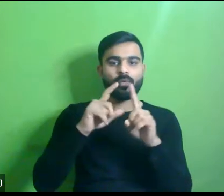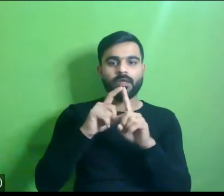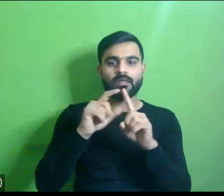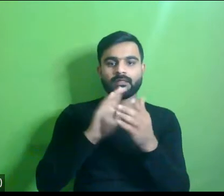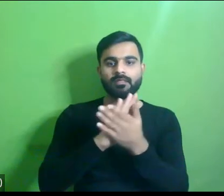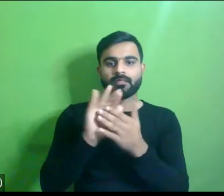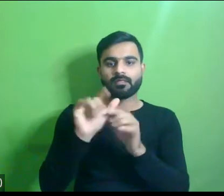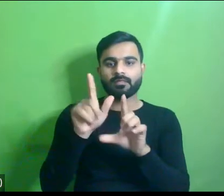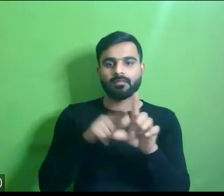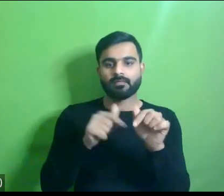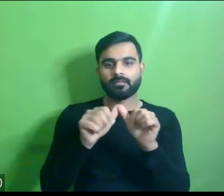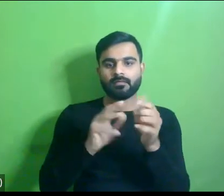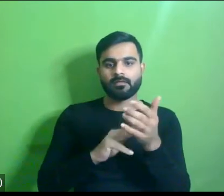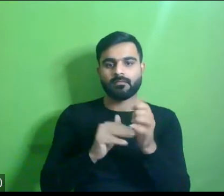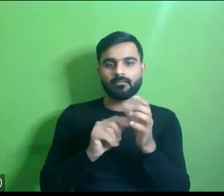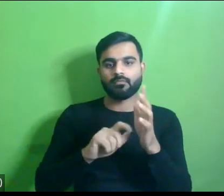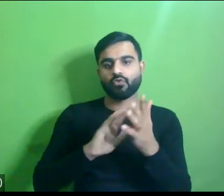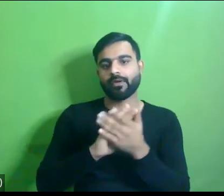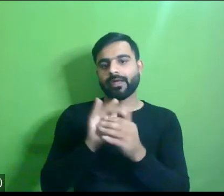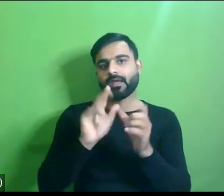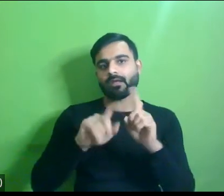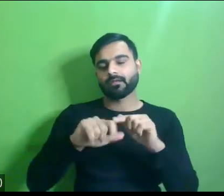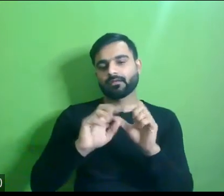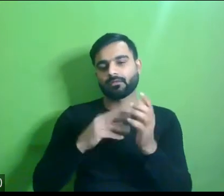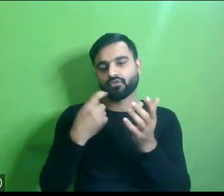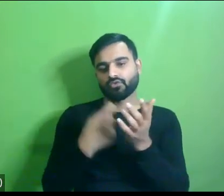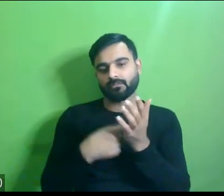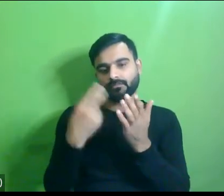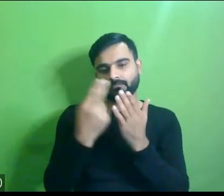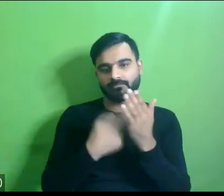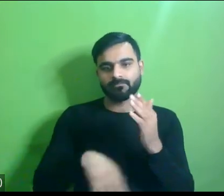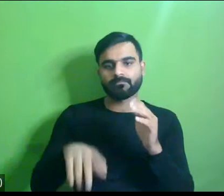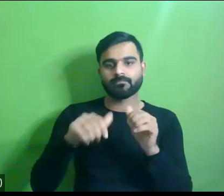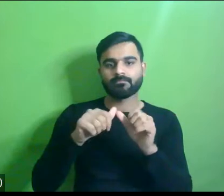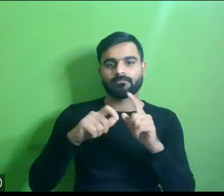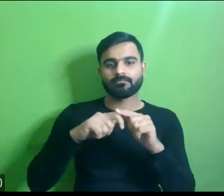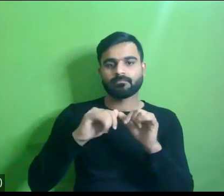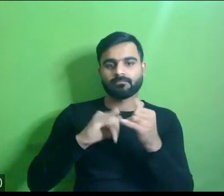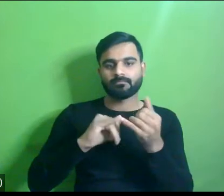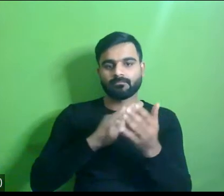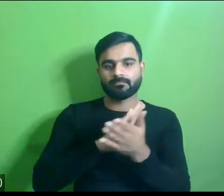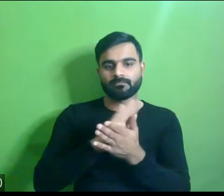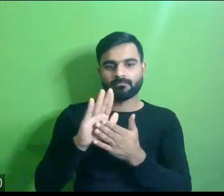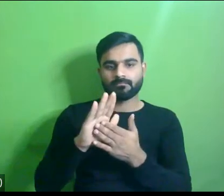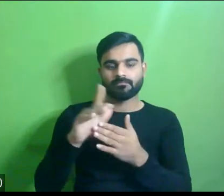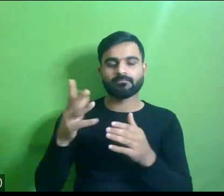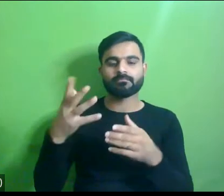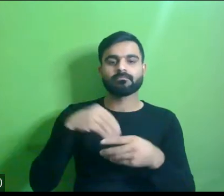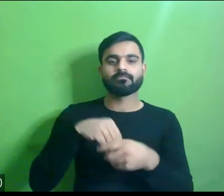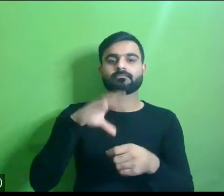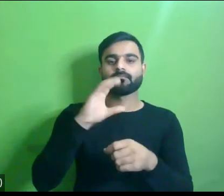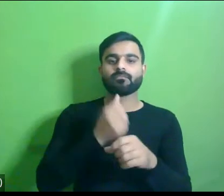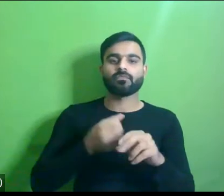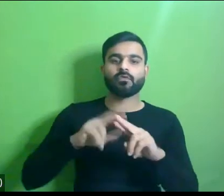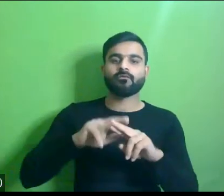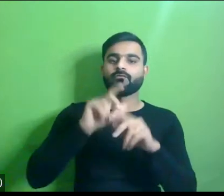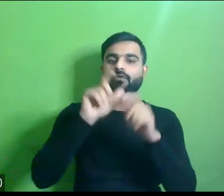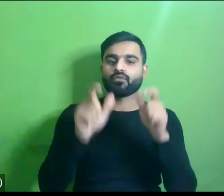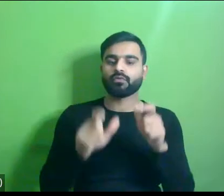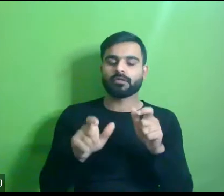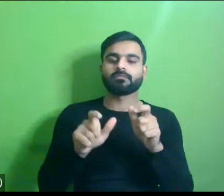founder and principal urban design collective mr akash ingorani co-founder and principal oasis designs